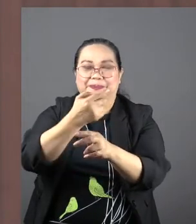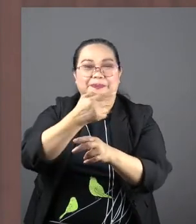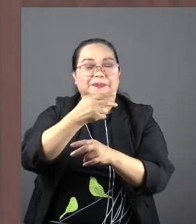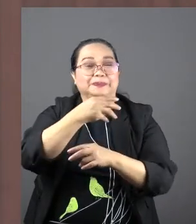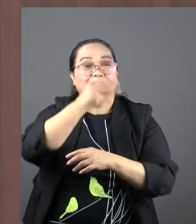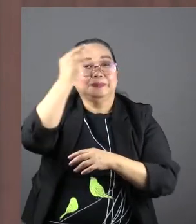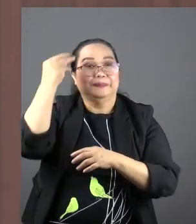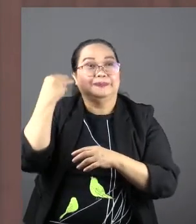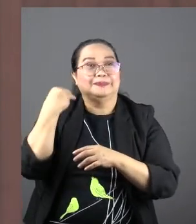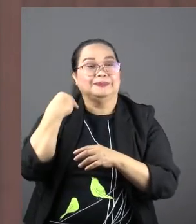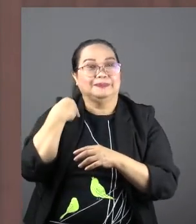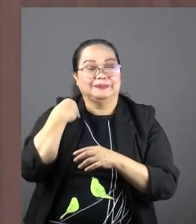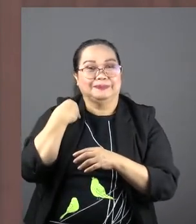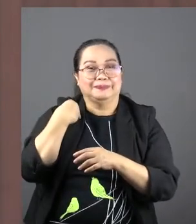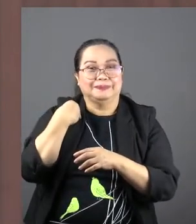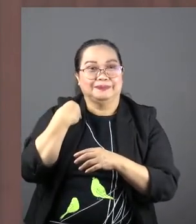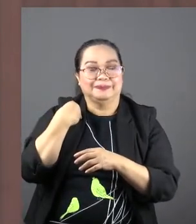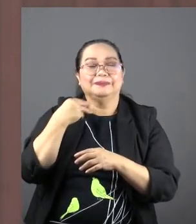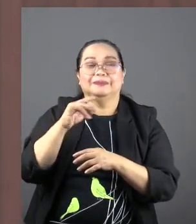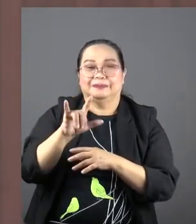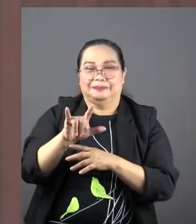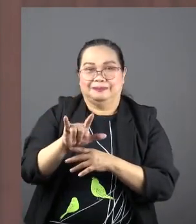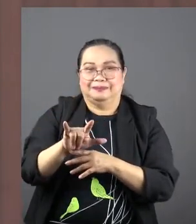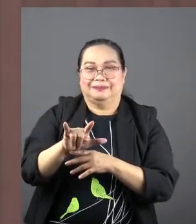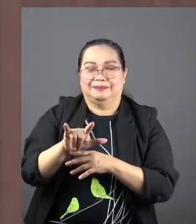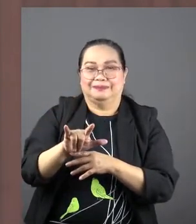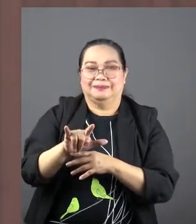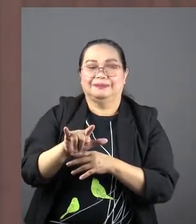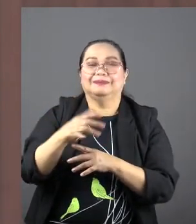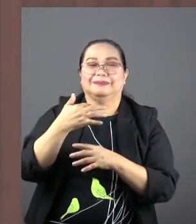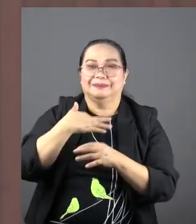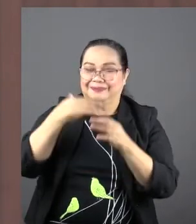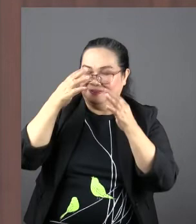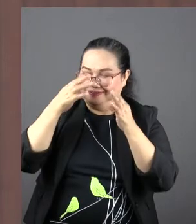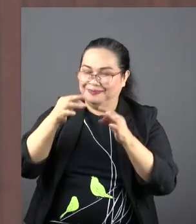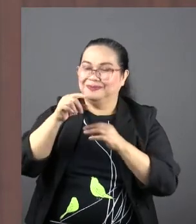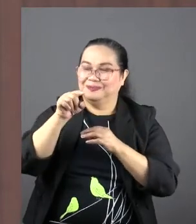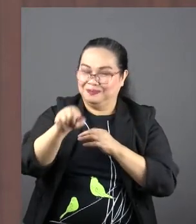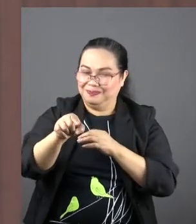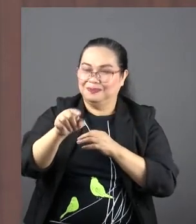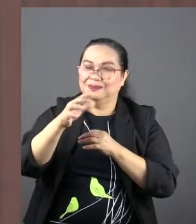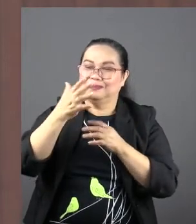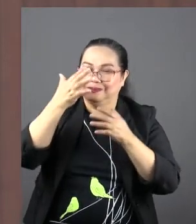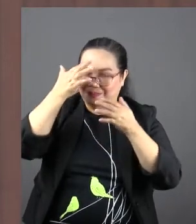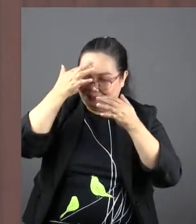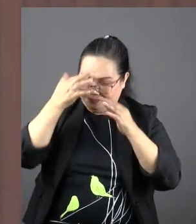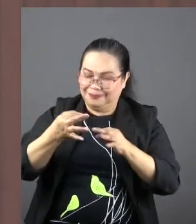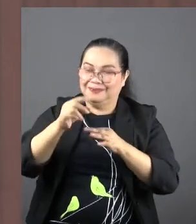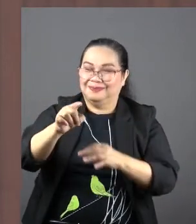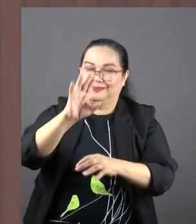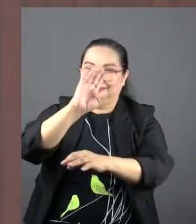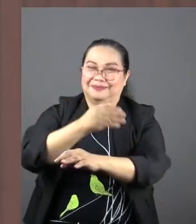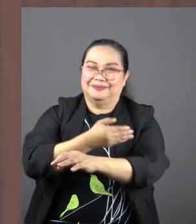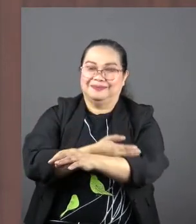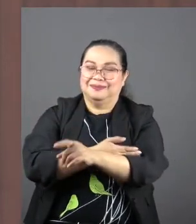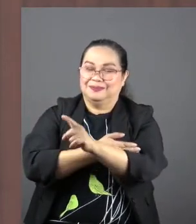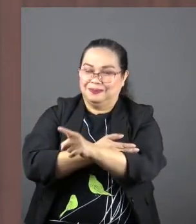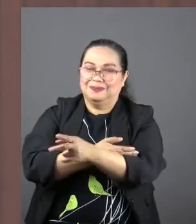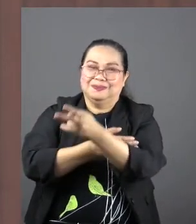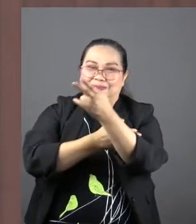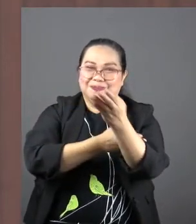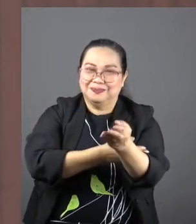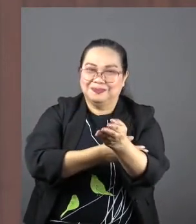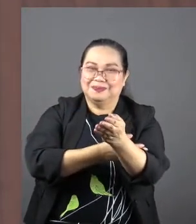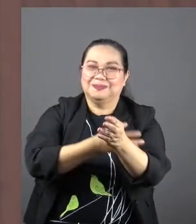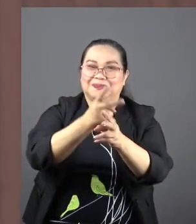Mary, I love you. I am deciding for you as your son. Someone going to take care of you.